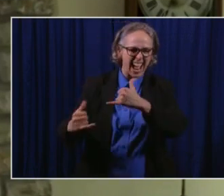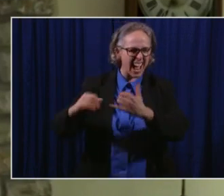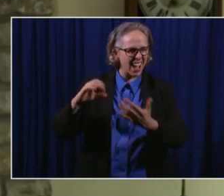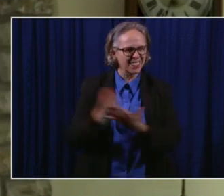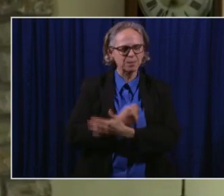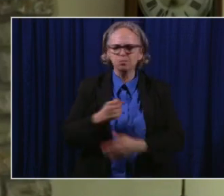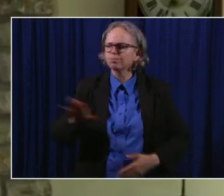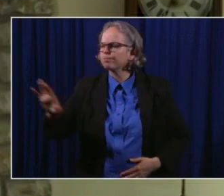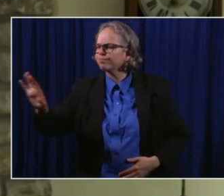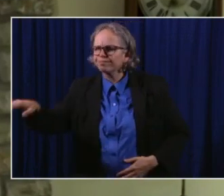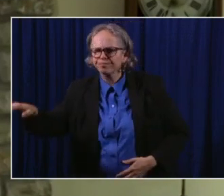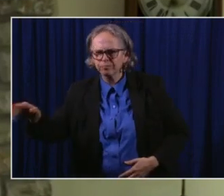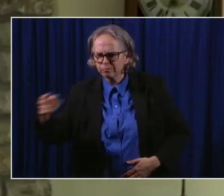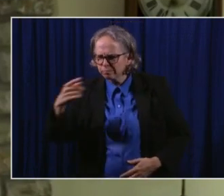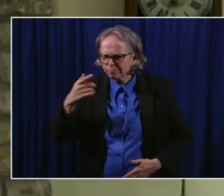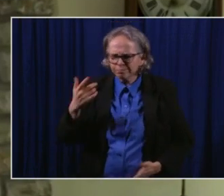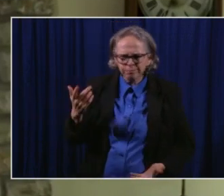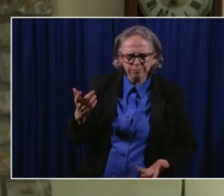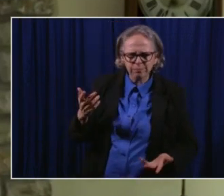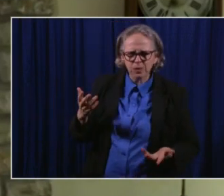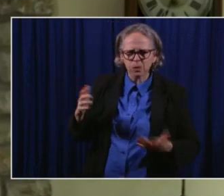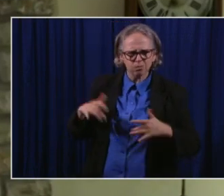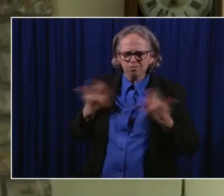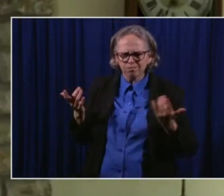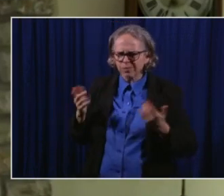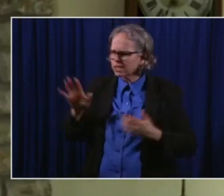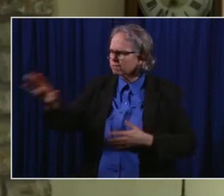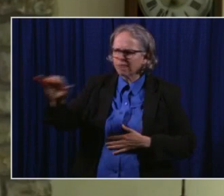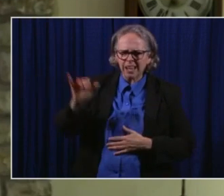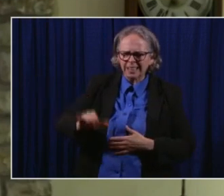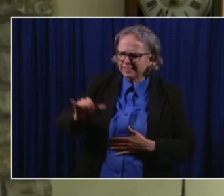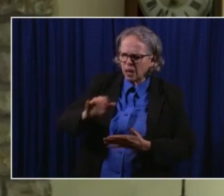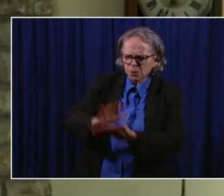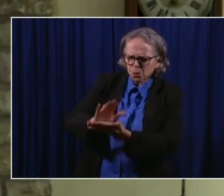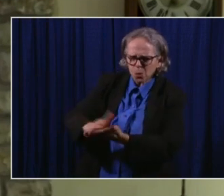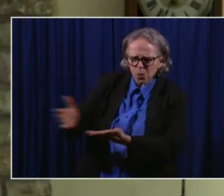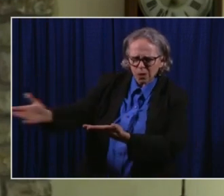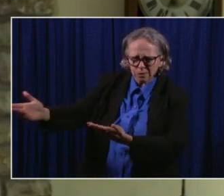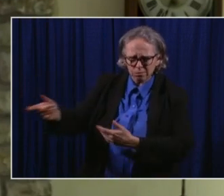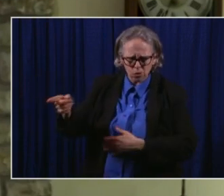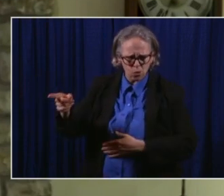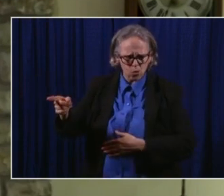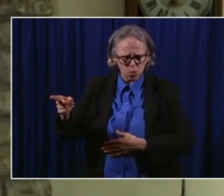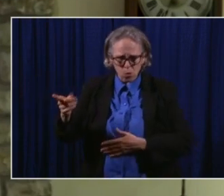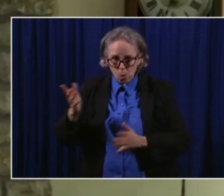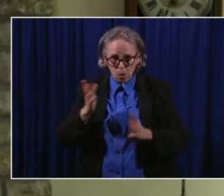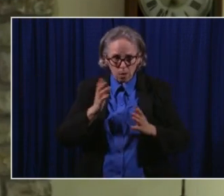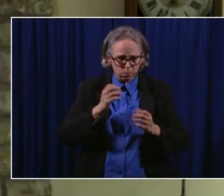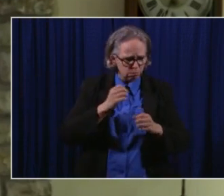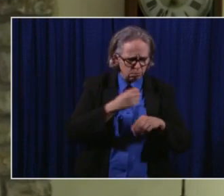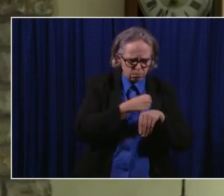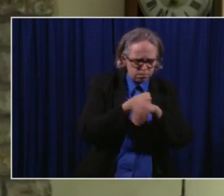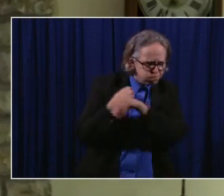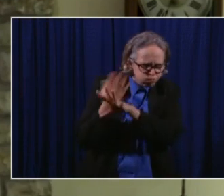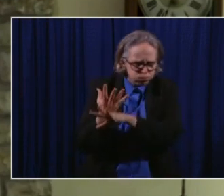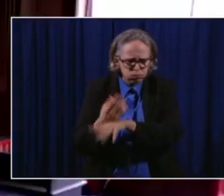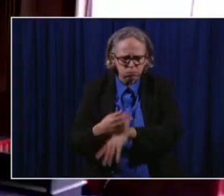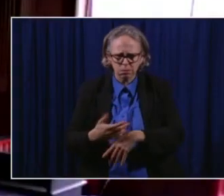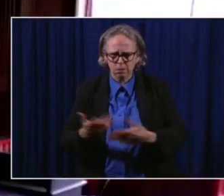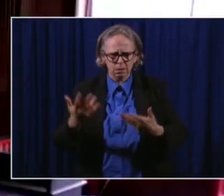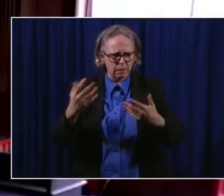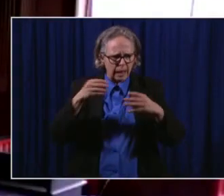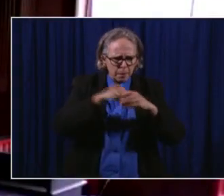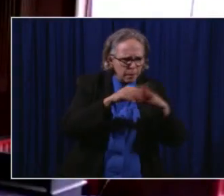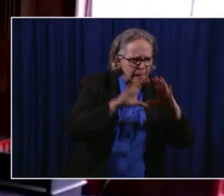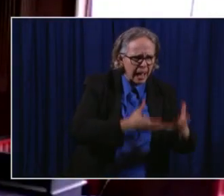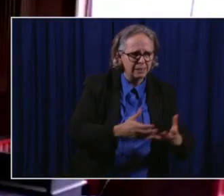approaching what's going on in Youngstown Schools. Are you all remote? Are you in person? What are you? We decided